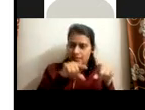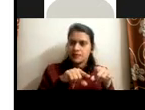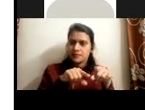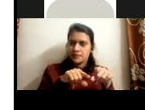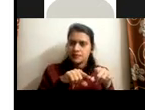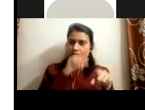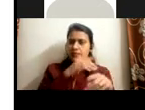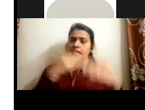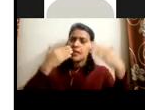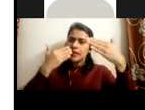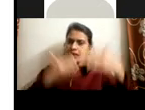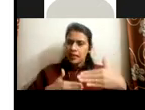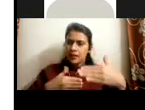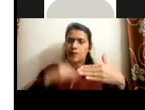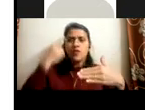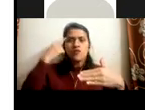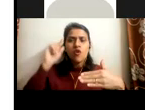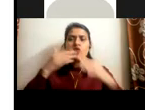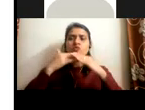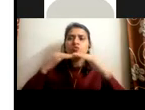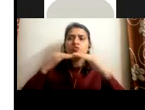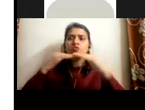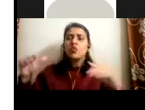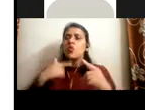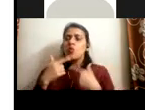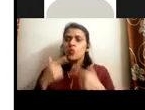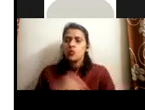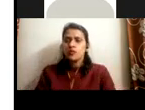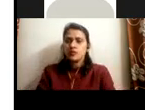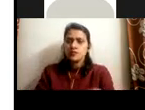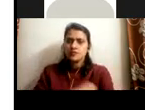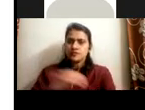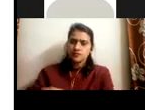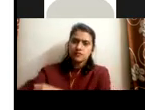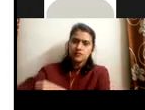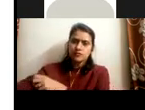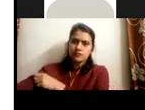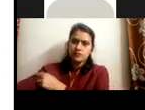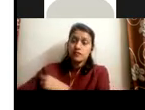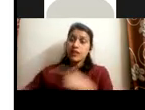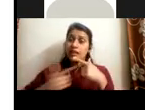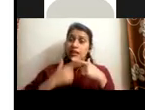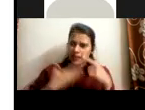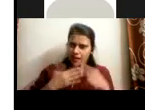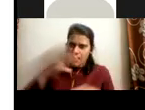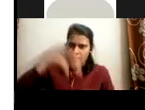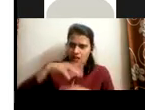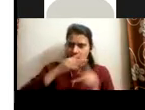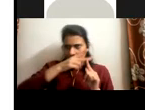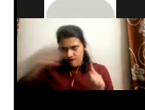limiting the options of the student to a certain extent because it's a single company or is the training provided for multiple companies?